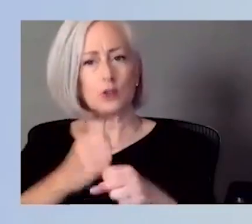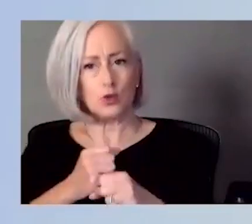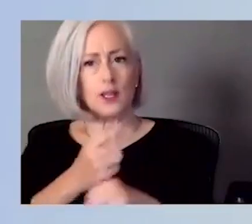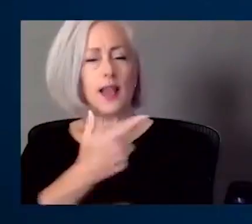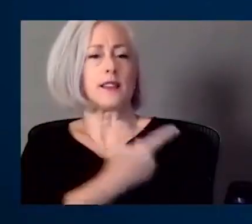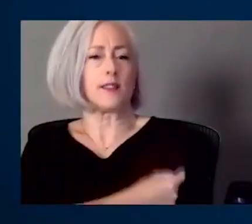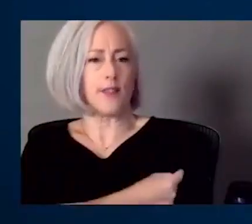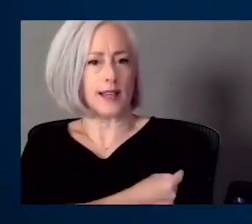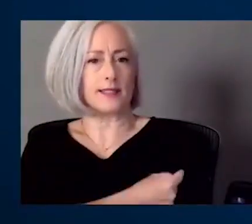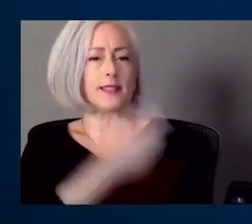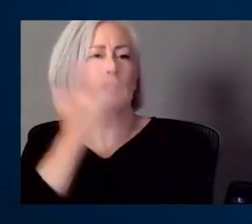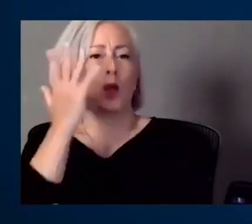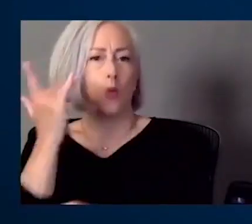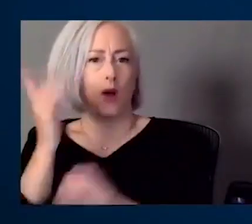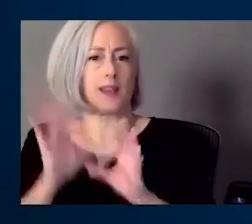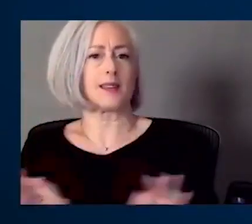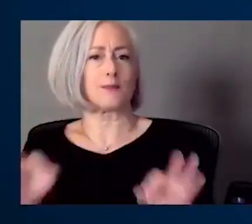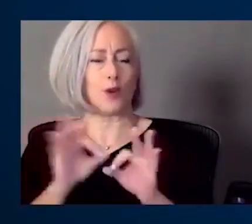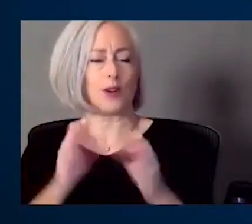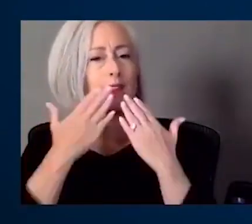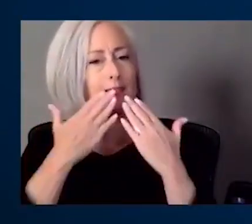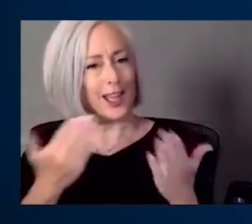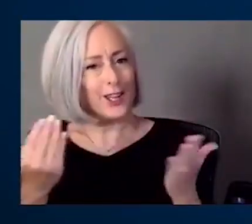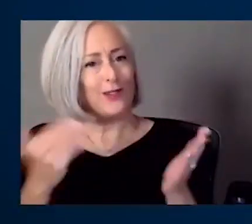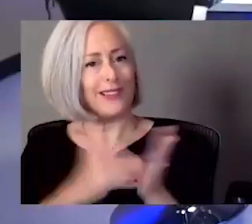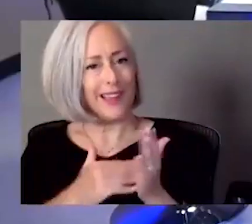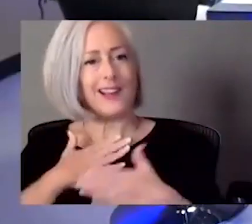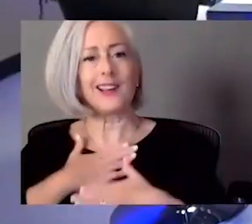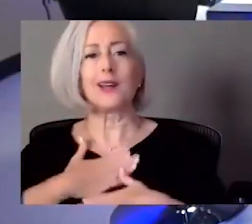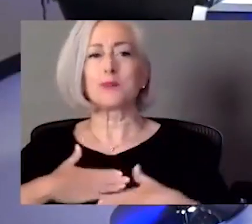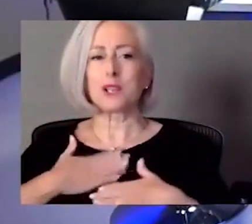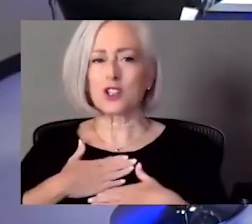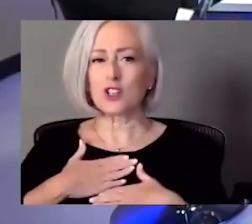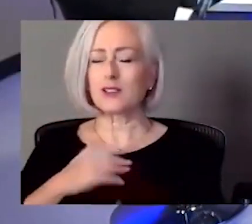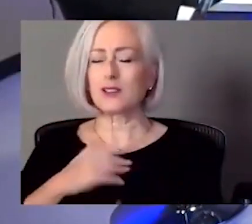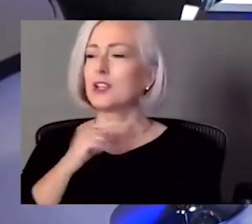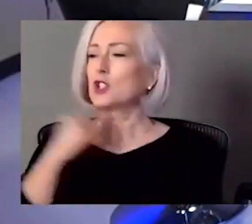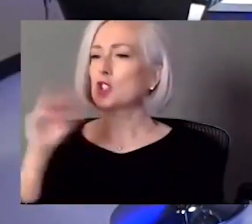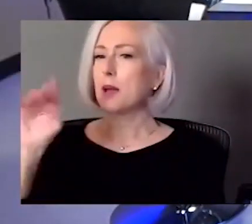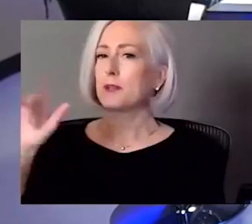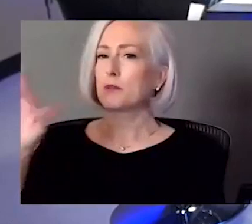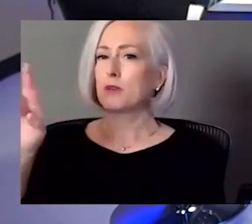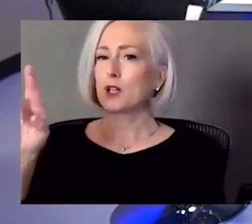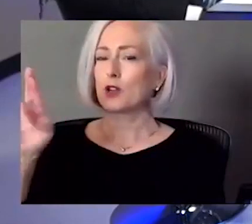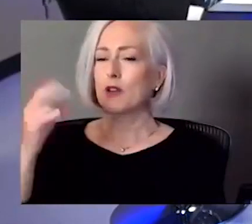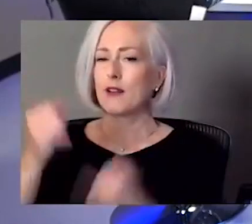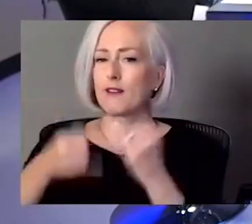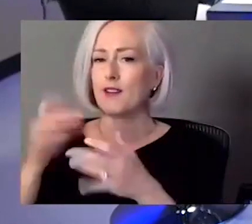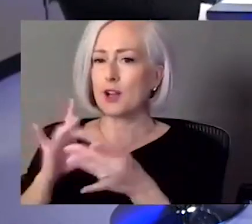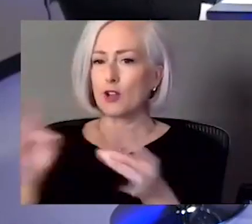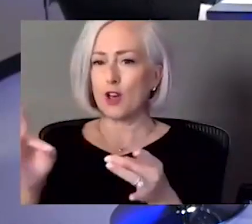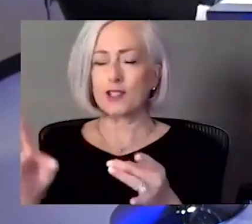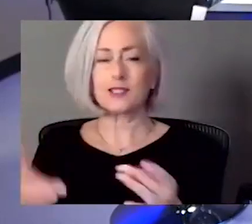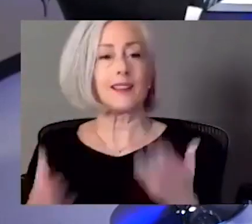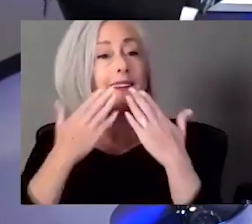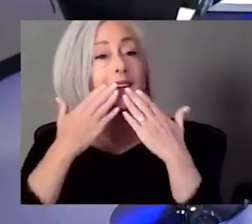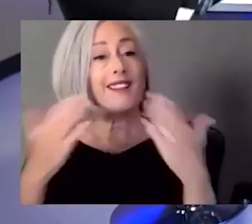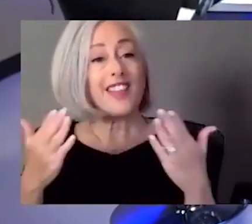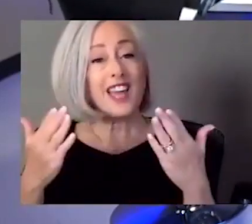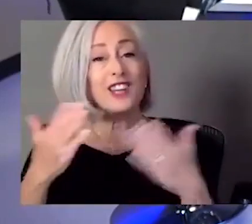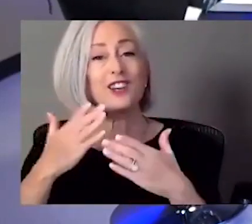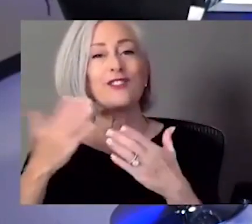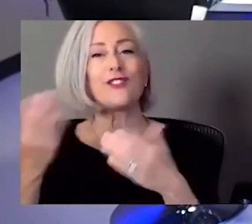Thanks again, and always a pleasure. Yeah, Chaplain Miller, final thoughts. Once again, I just want to say thank you for having me on here.